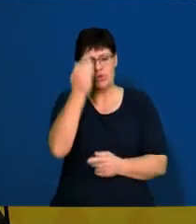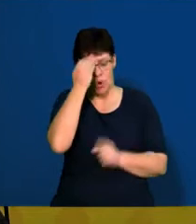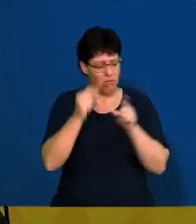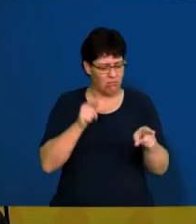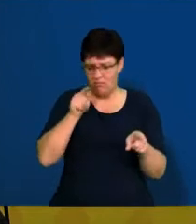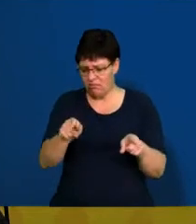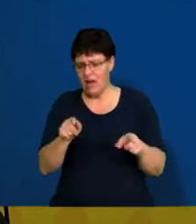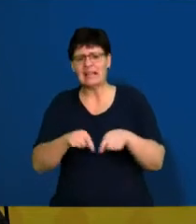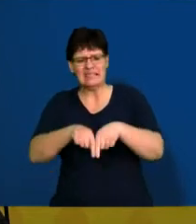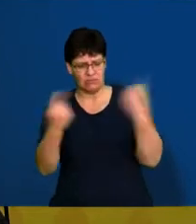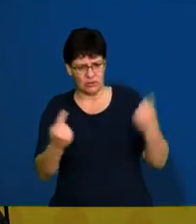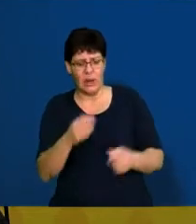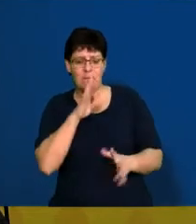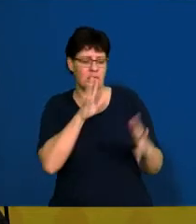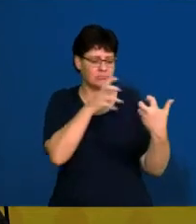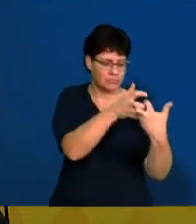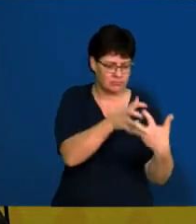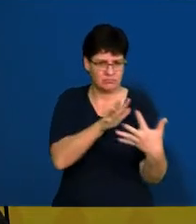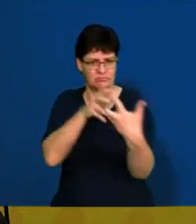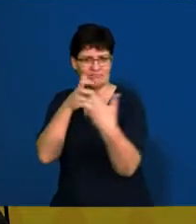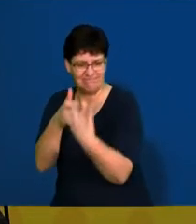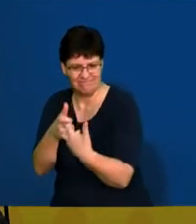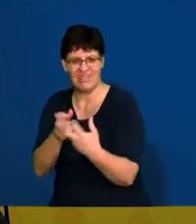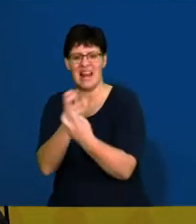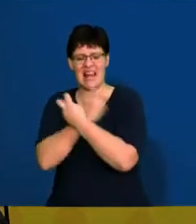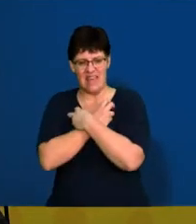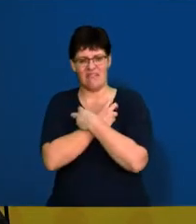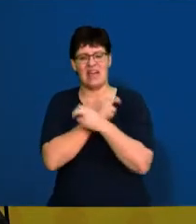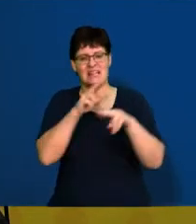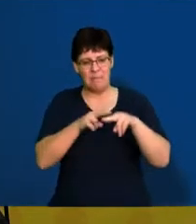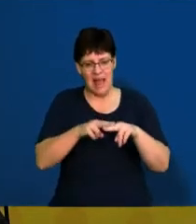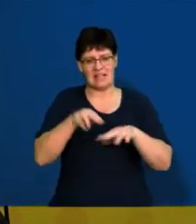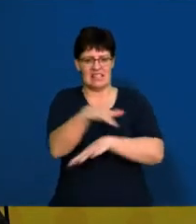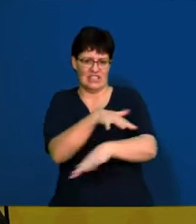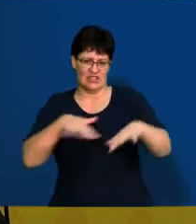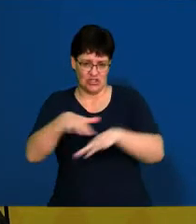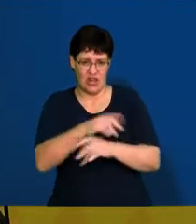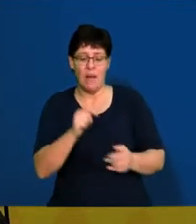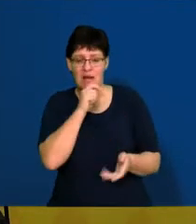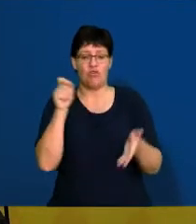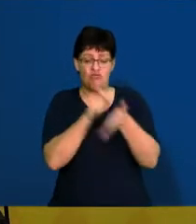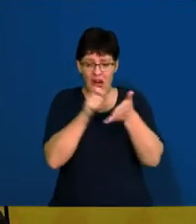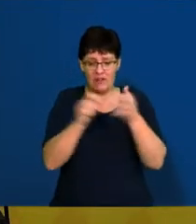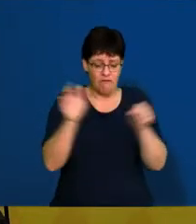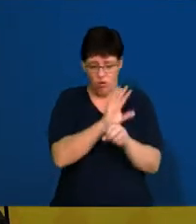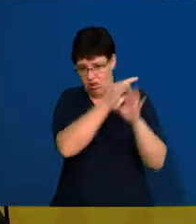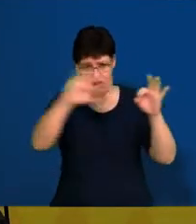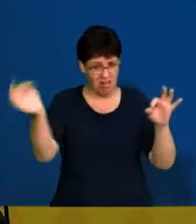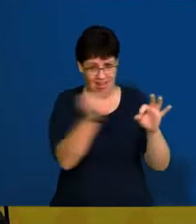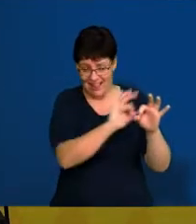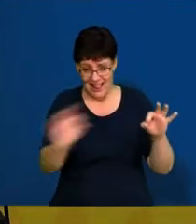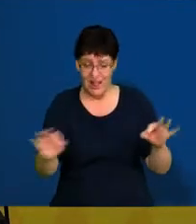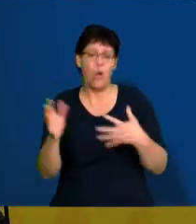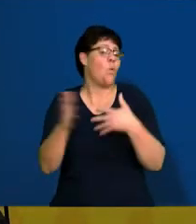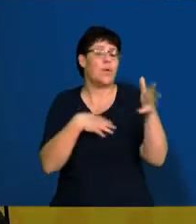leave is relevant to you, different scenarios, and make sure that you write it out in full. Please, whatever